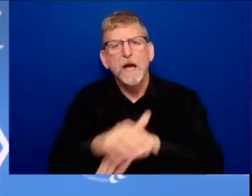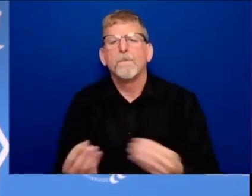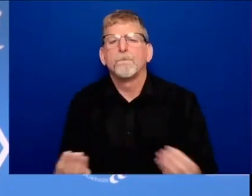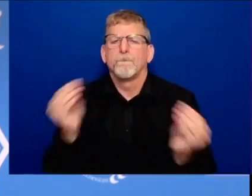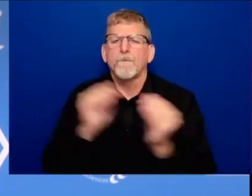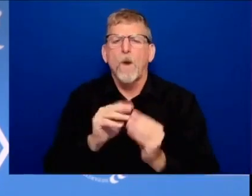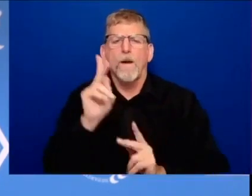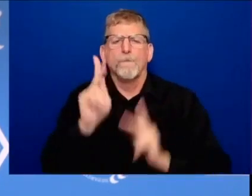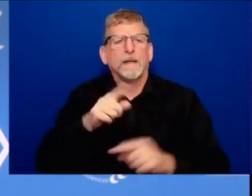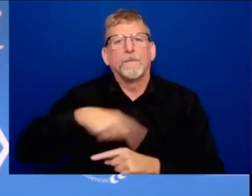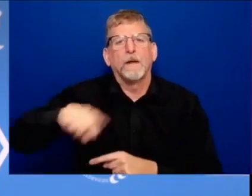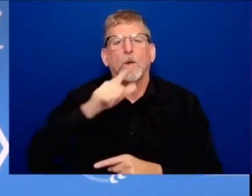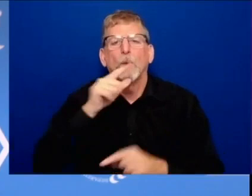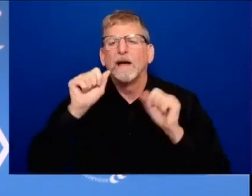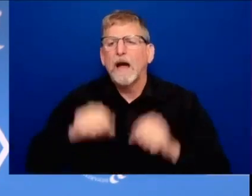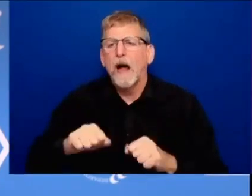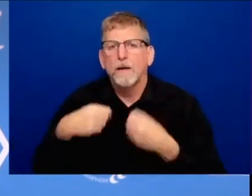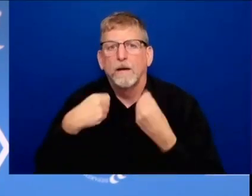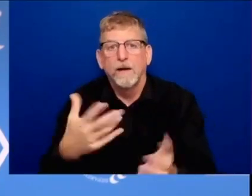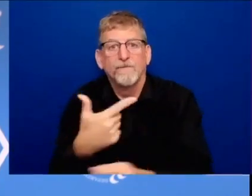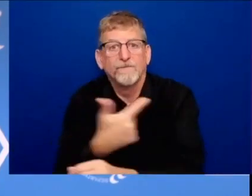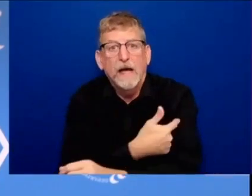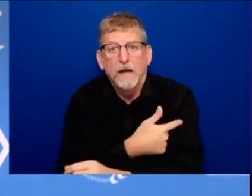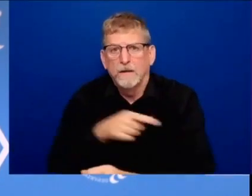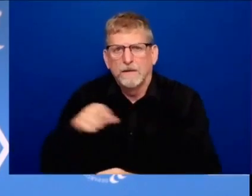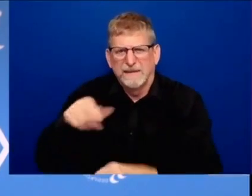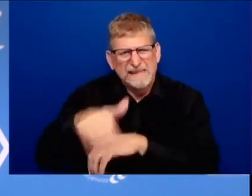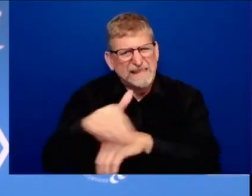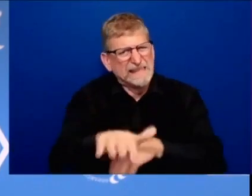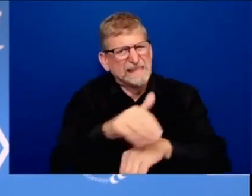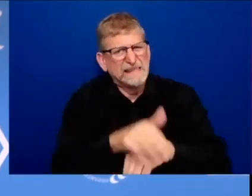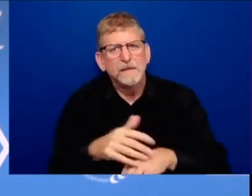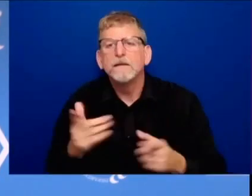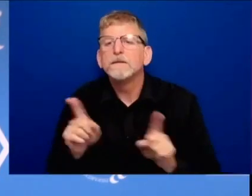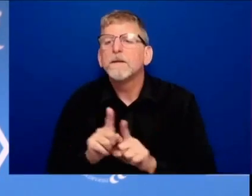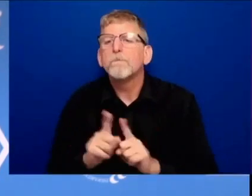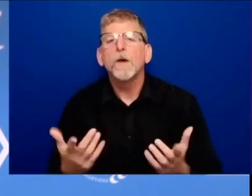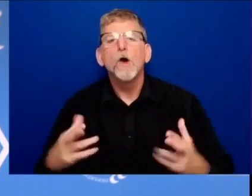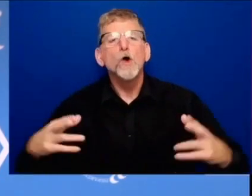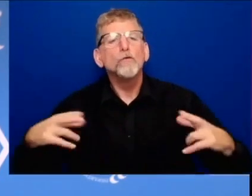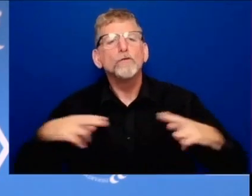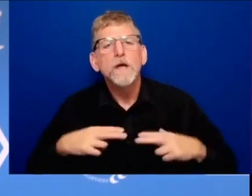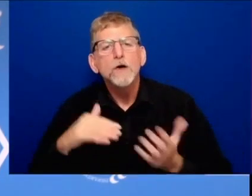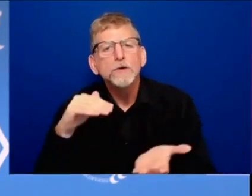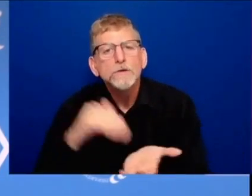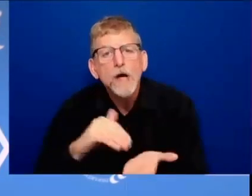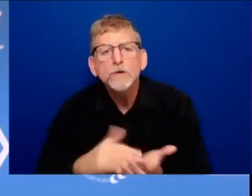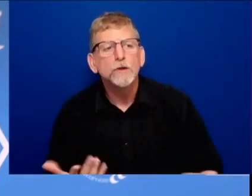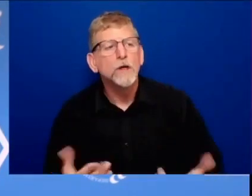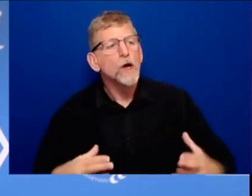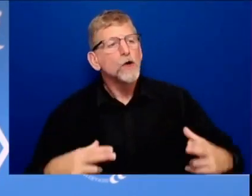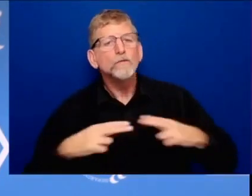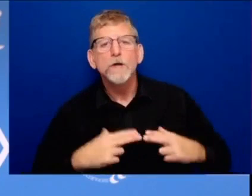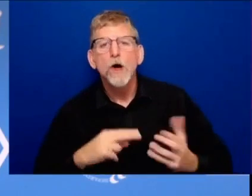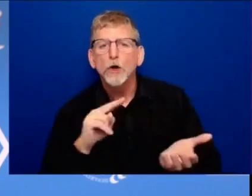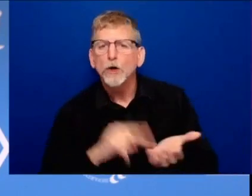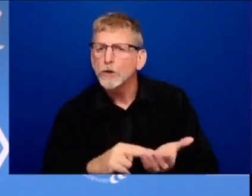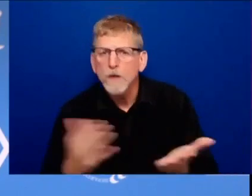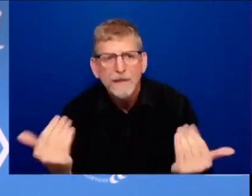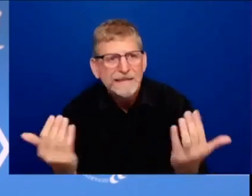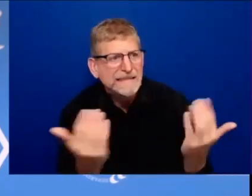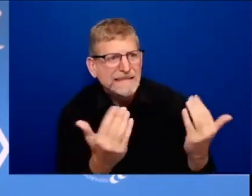administer shots we're deploying federal vaccinators and over the last three weeks we put hundreds of new